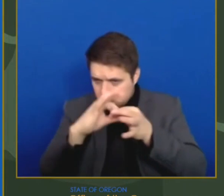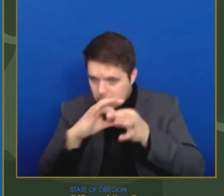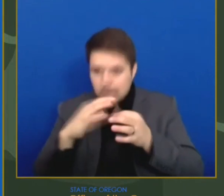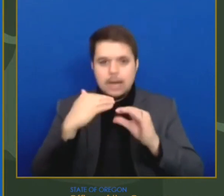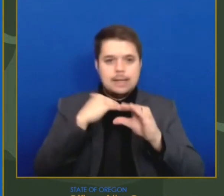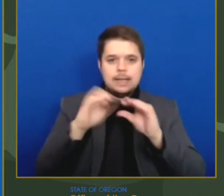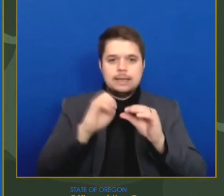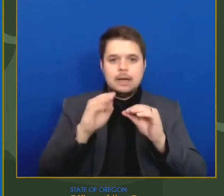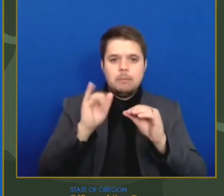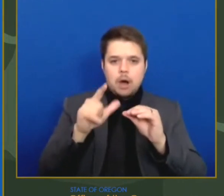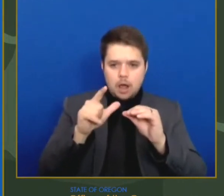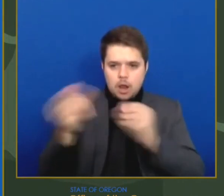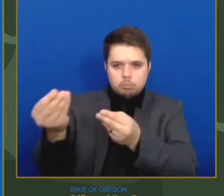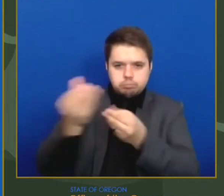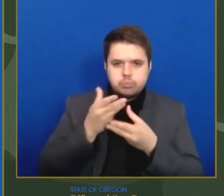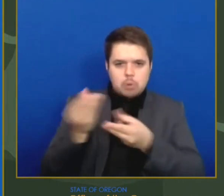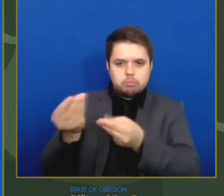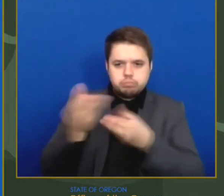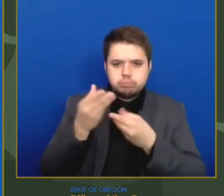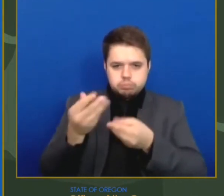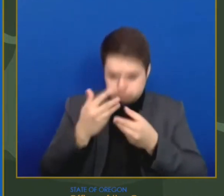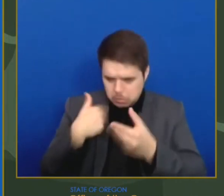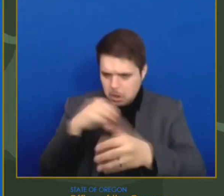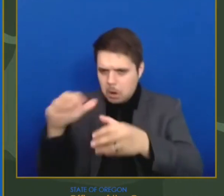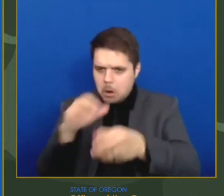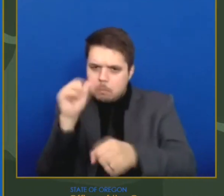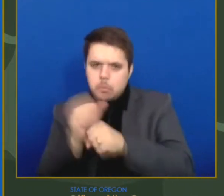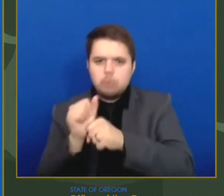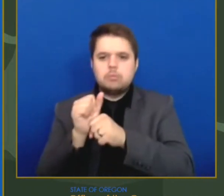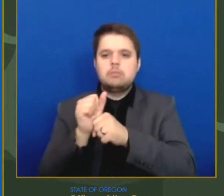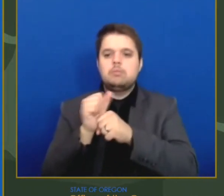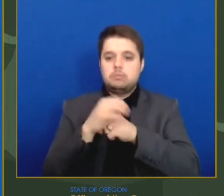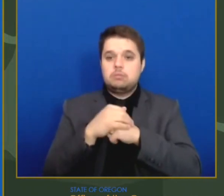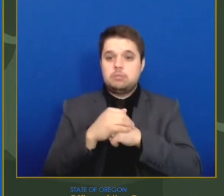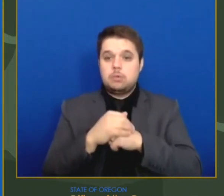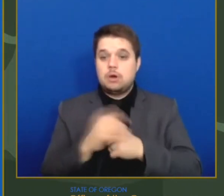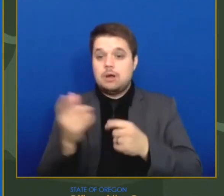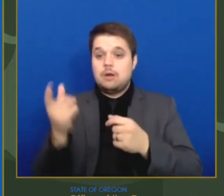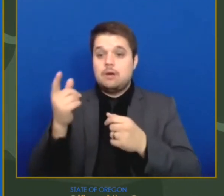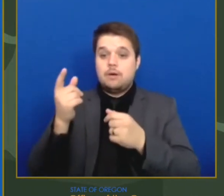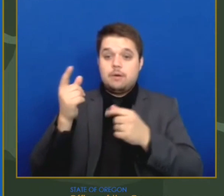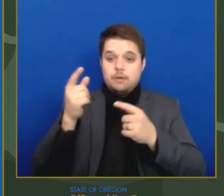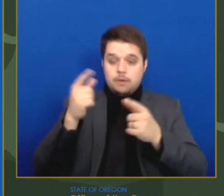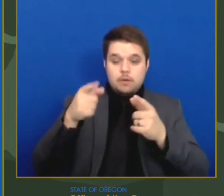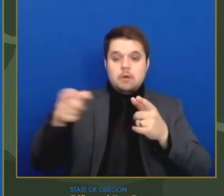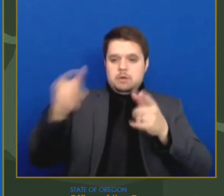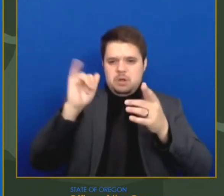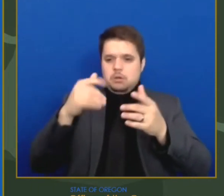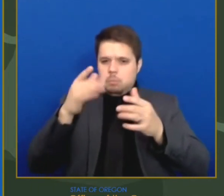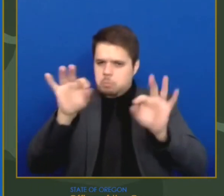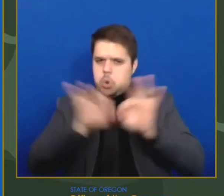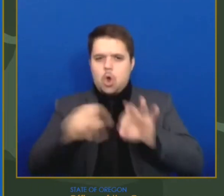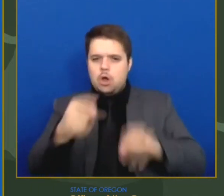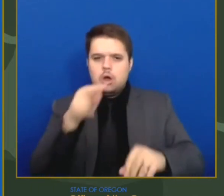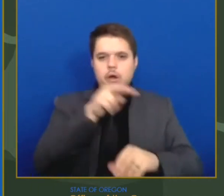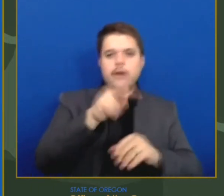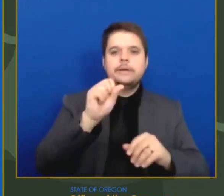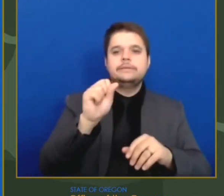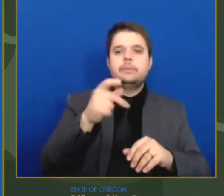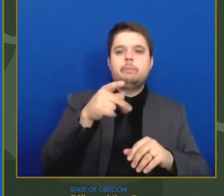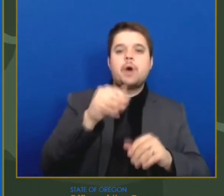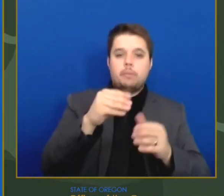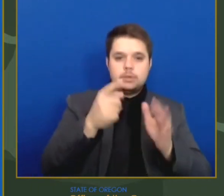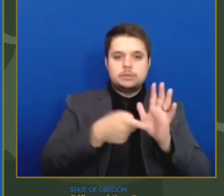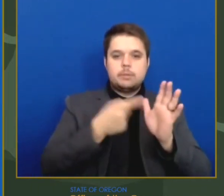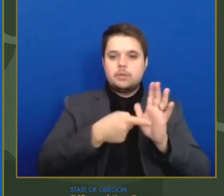sure to look in all your mailboxes, not just your primary inbox. If you no longer need a vaccine or vaccine information, please delete your